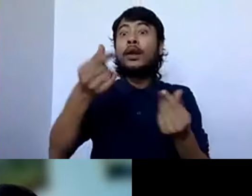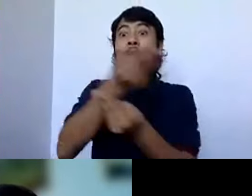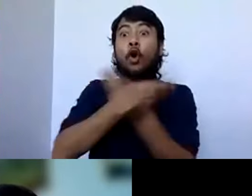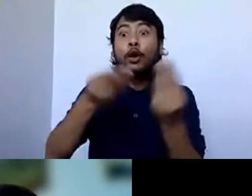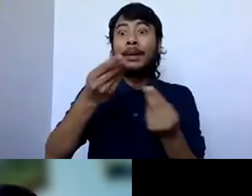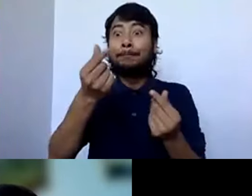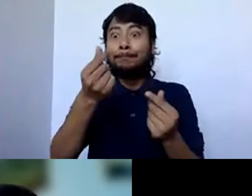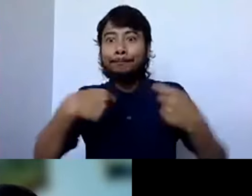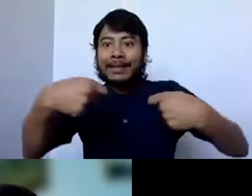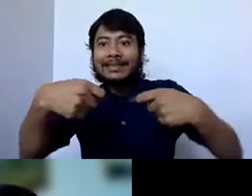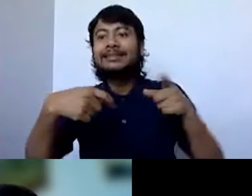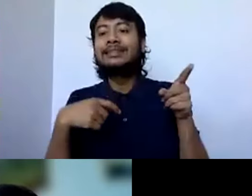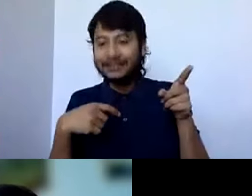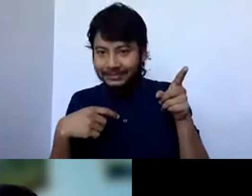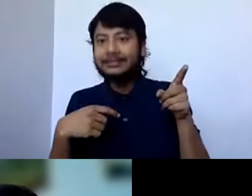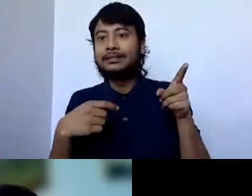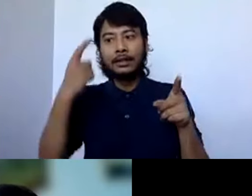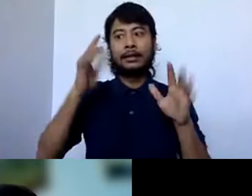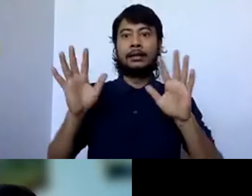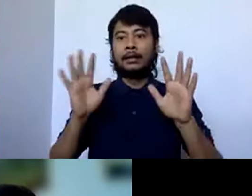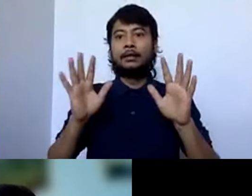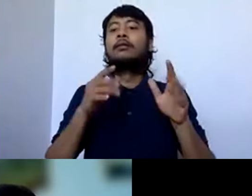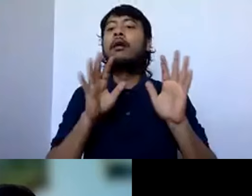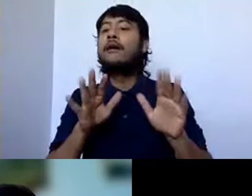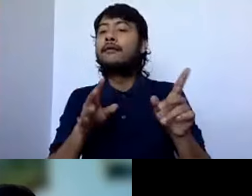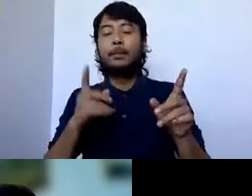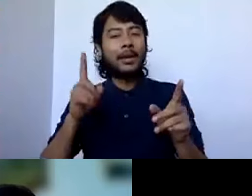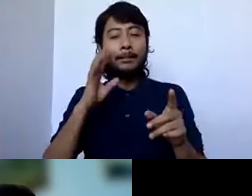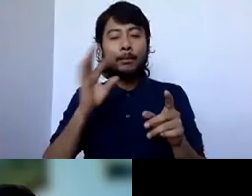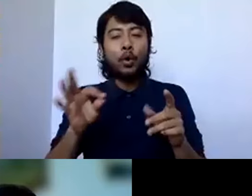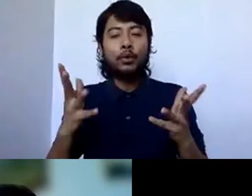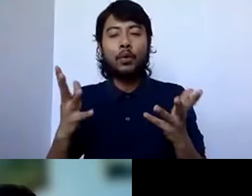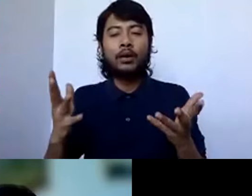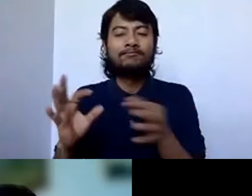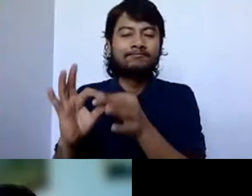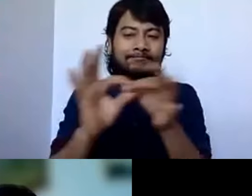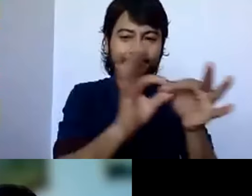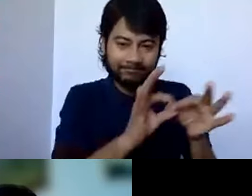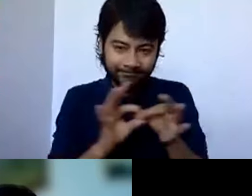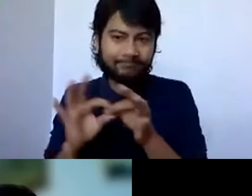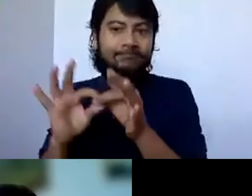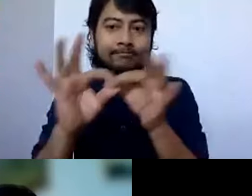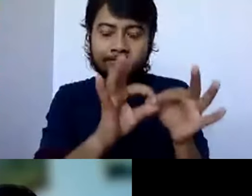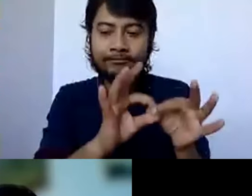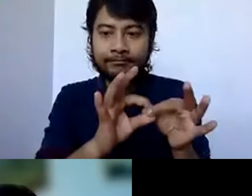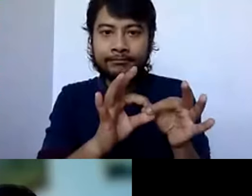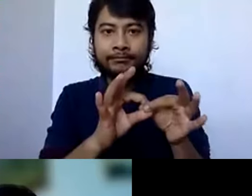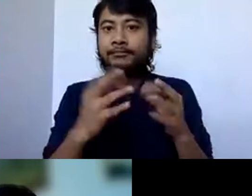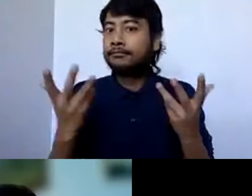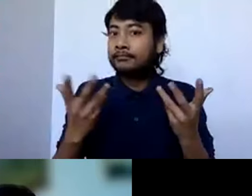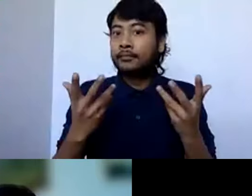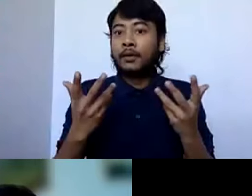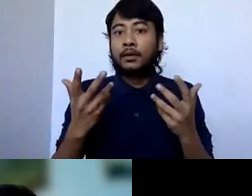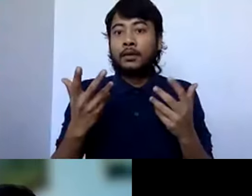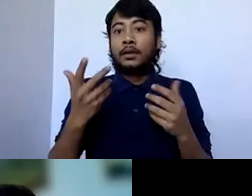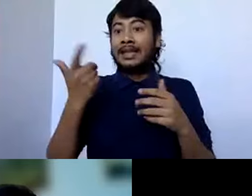But it is about working together. As I said, you know, we banned offshore, you know, permits for